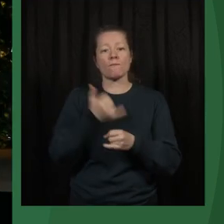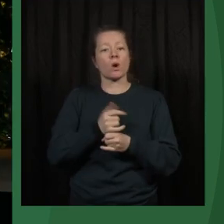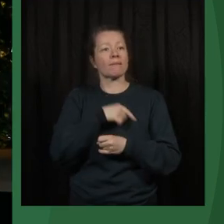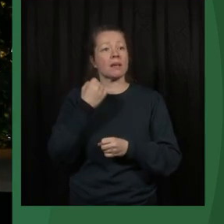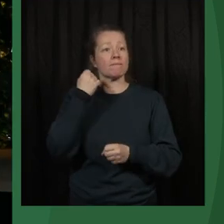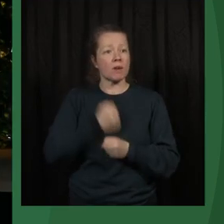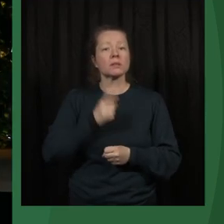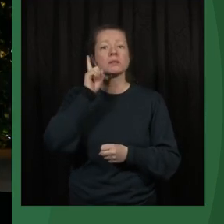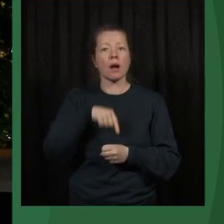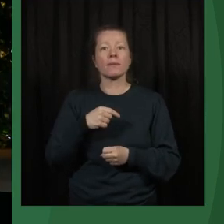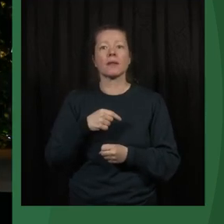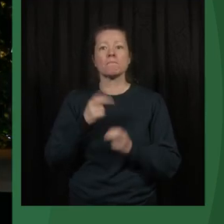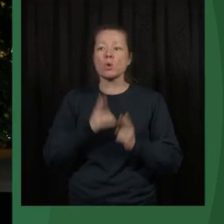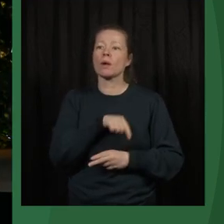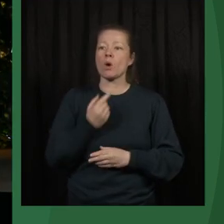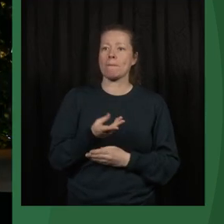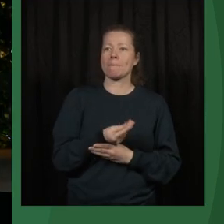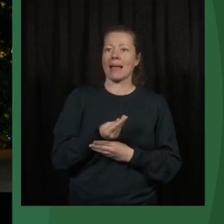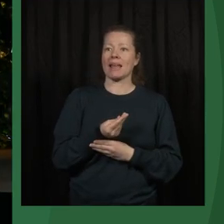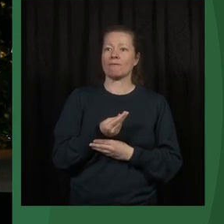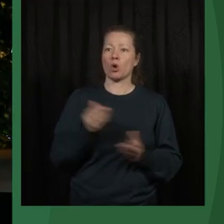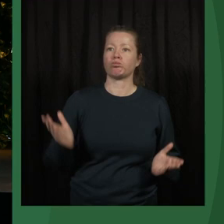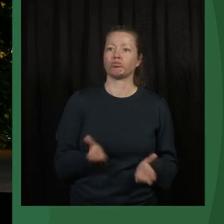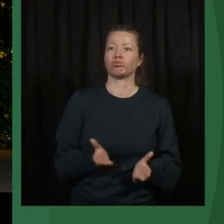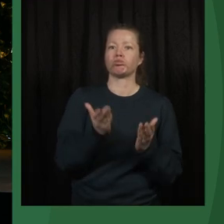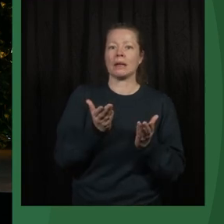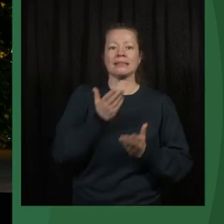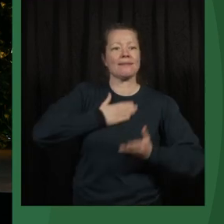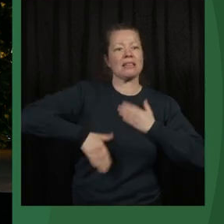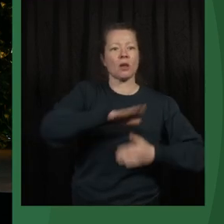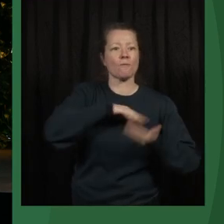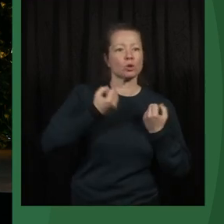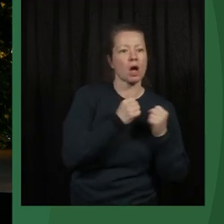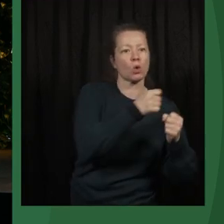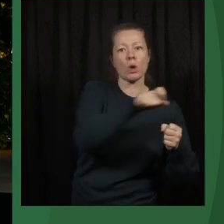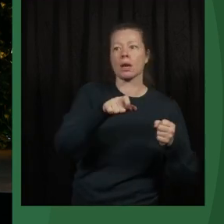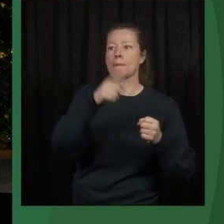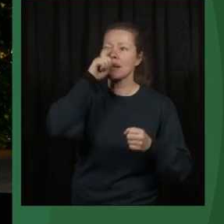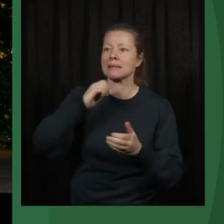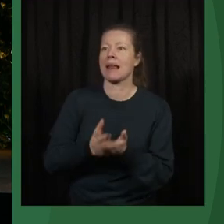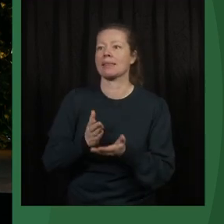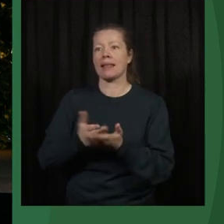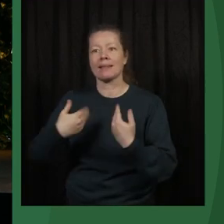actually put our money to promote civil society actors, promote human rights, promote democracy?